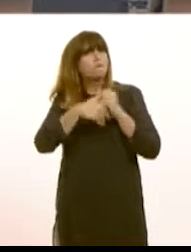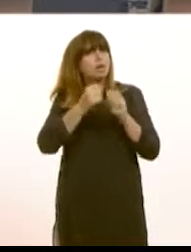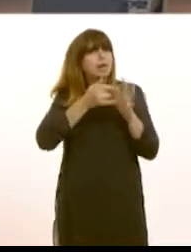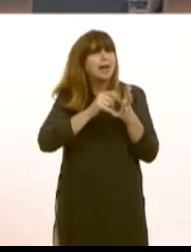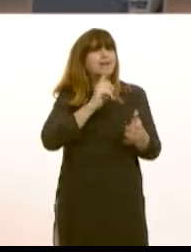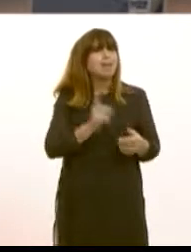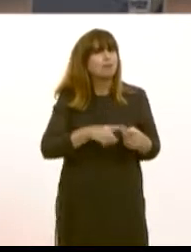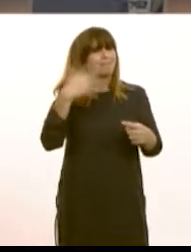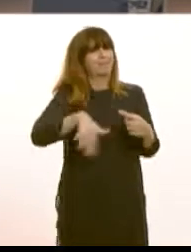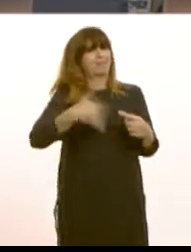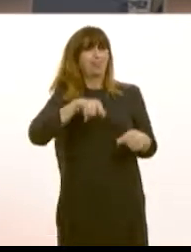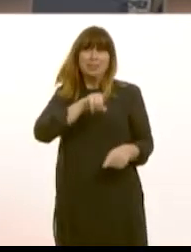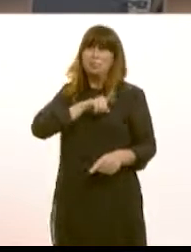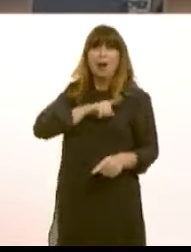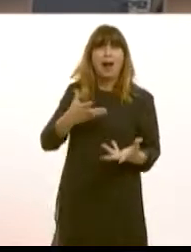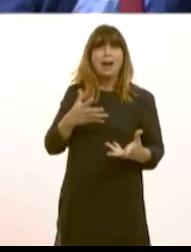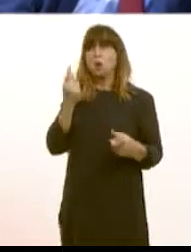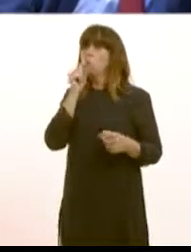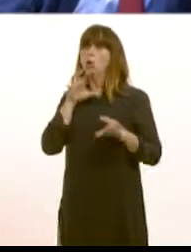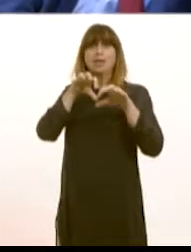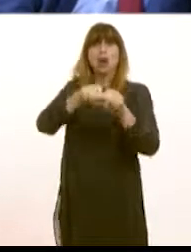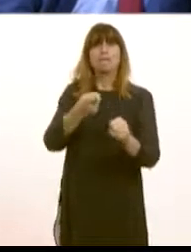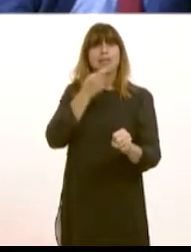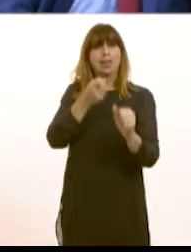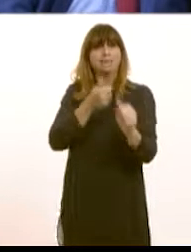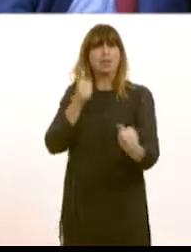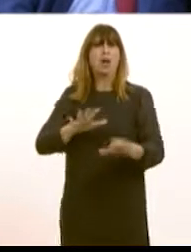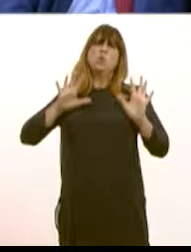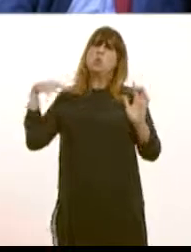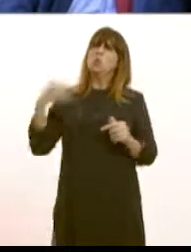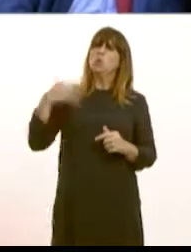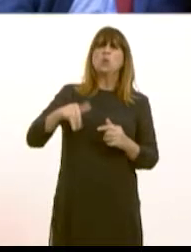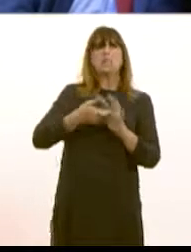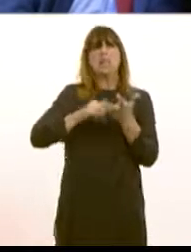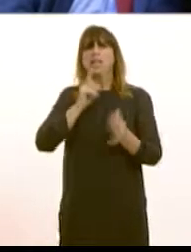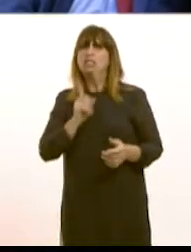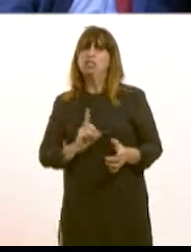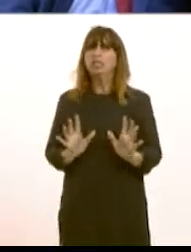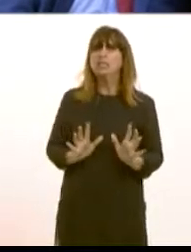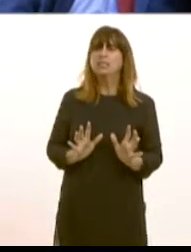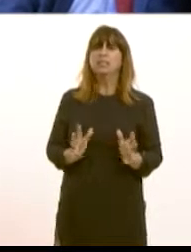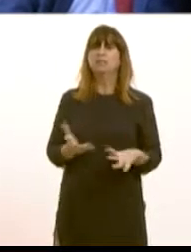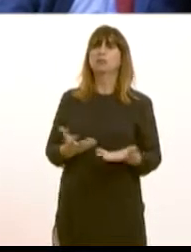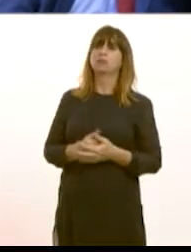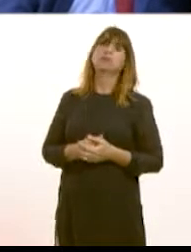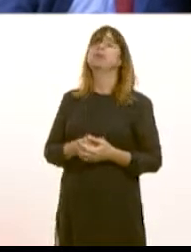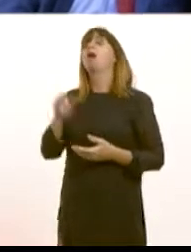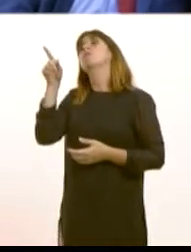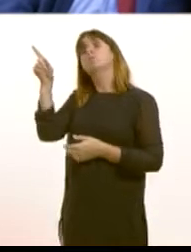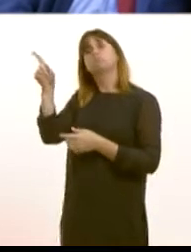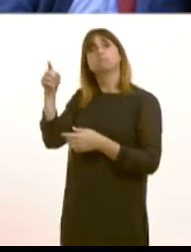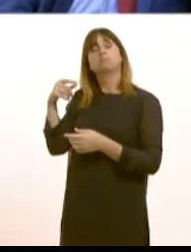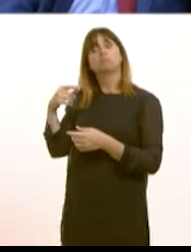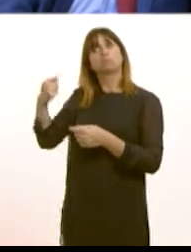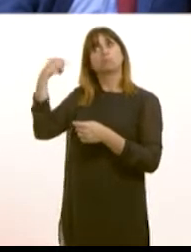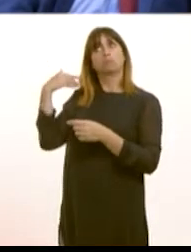that any particular perspective buyer had concerns about. It's true. I think it's fair to say that the previous Prime Minister was very proactive in this